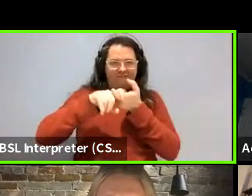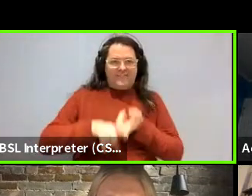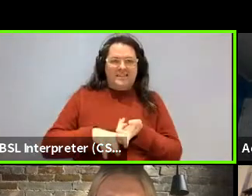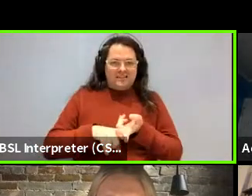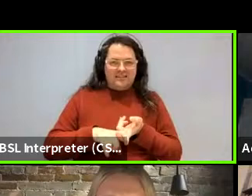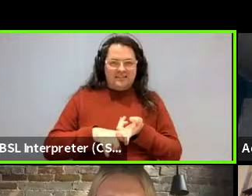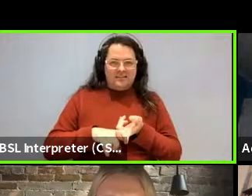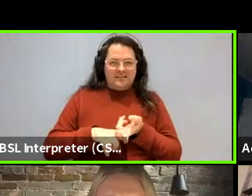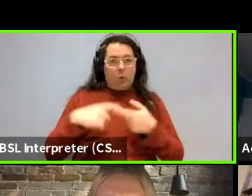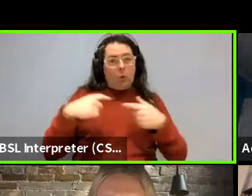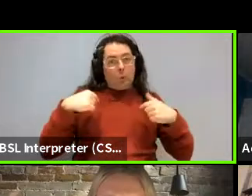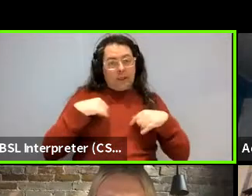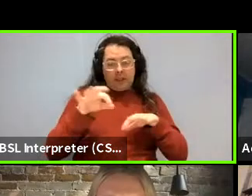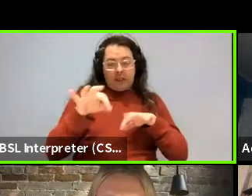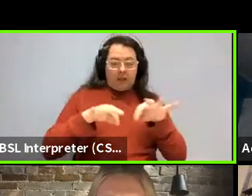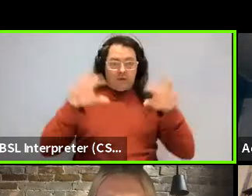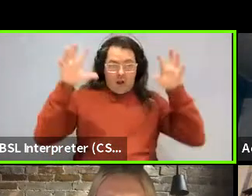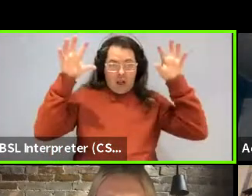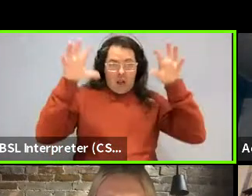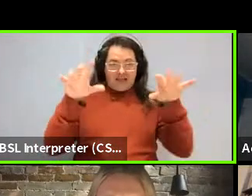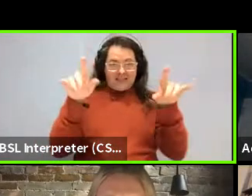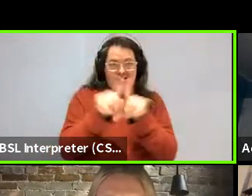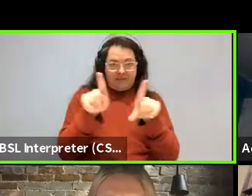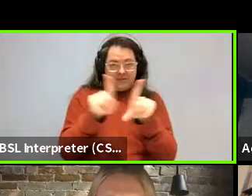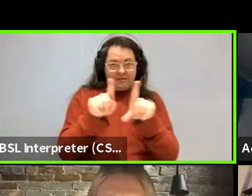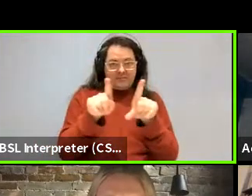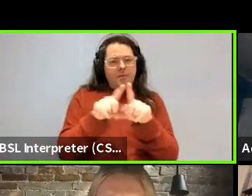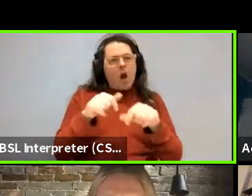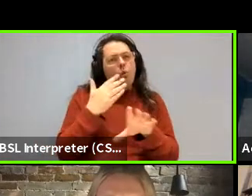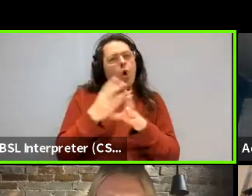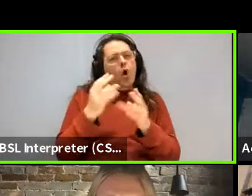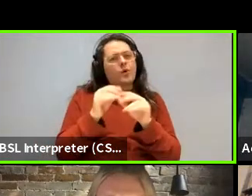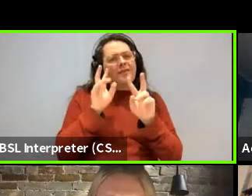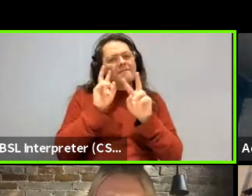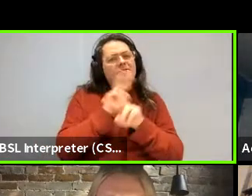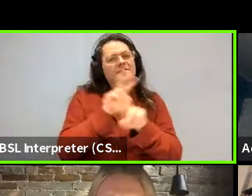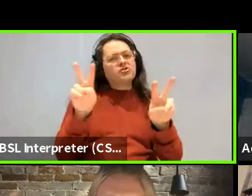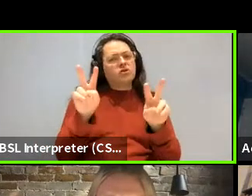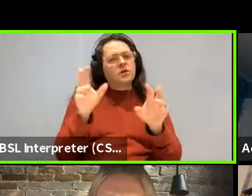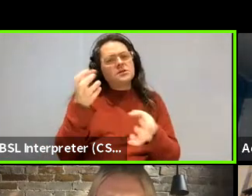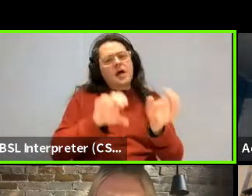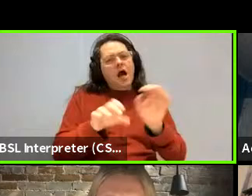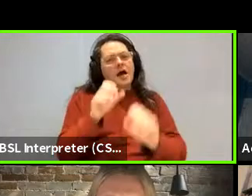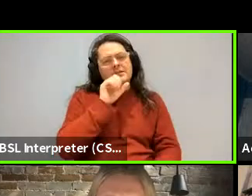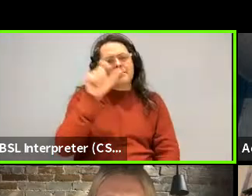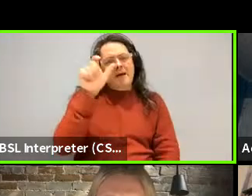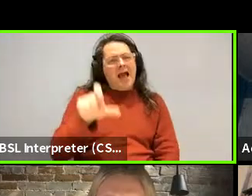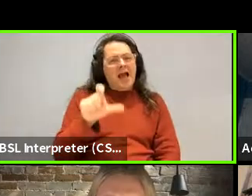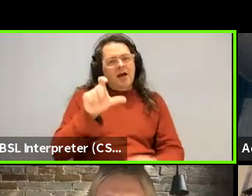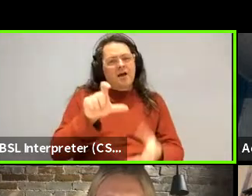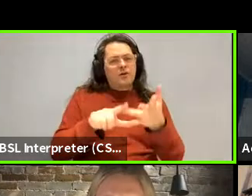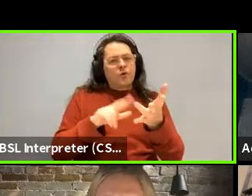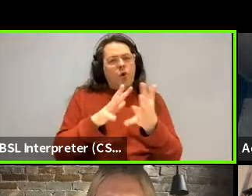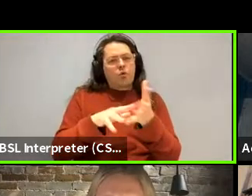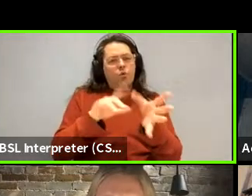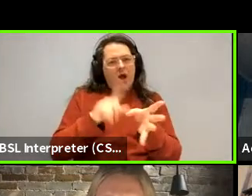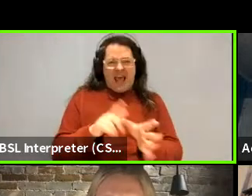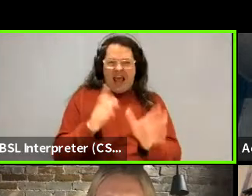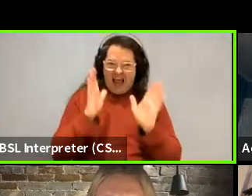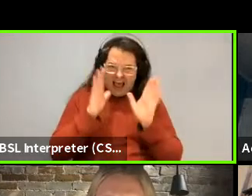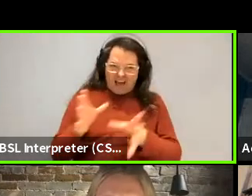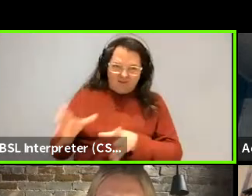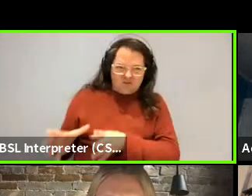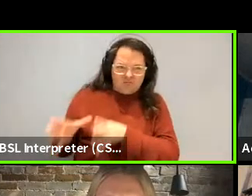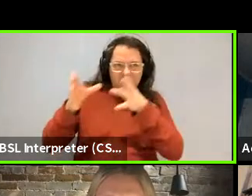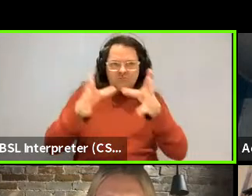lighting conditions. No one else has done that, but I have this vision scientist that I worked with Bevel Conway and he insisted on me bringing him a light box down to the, down to the